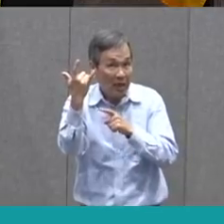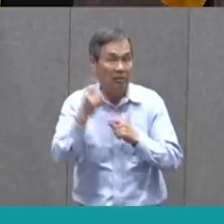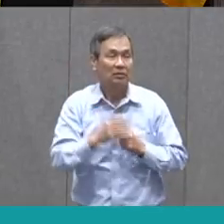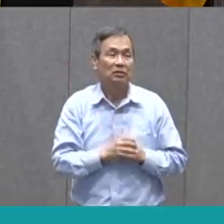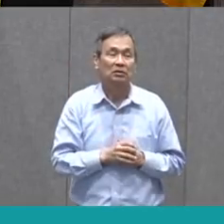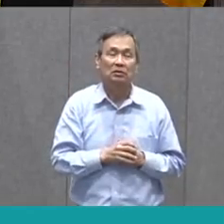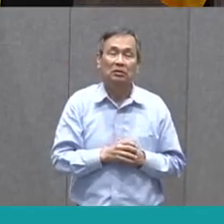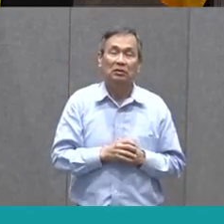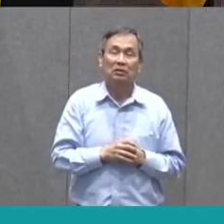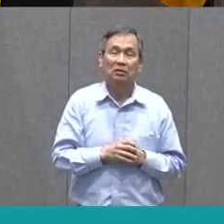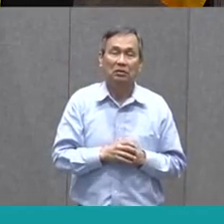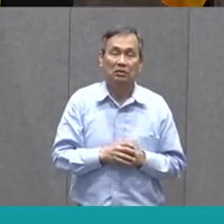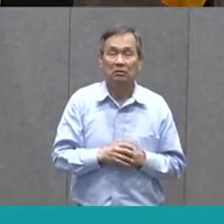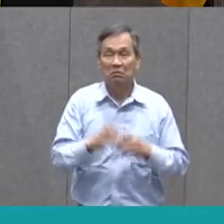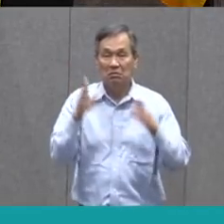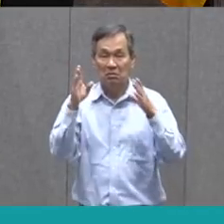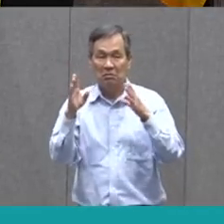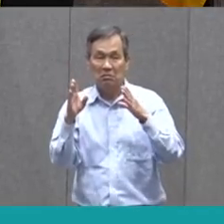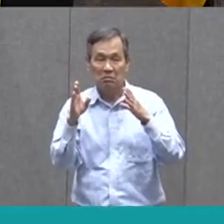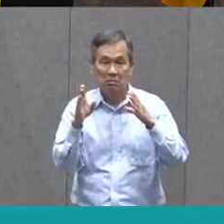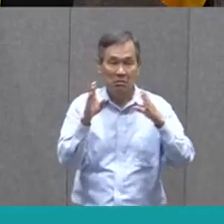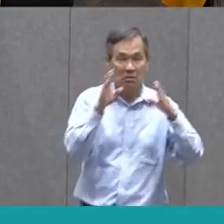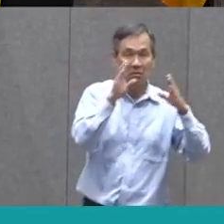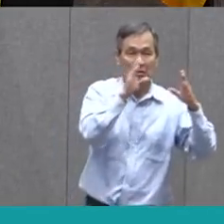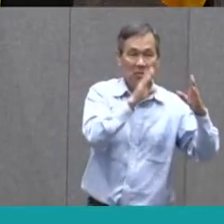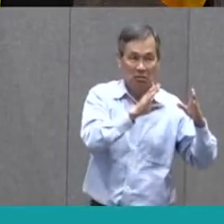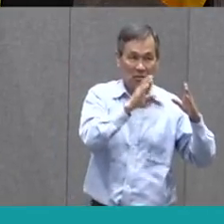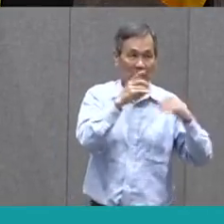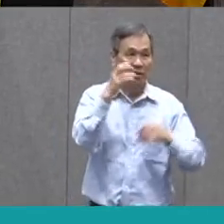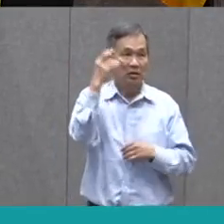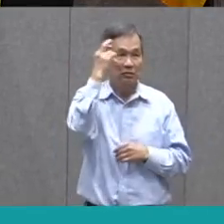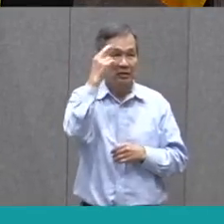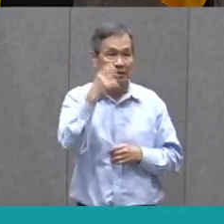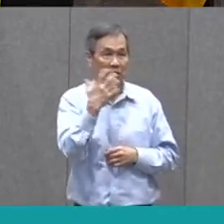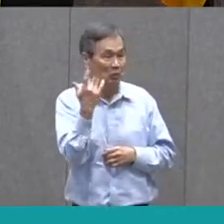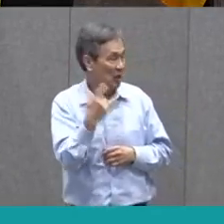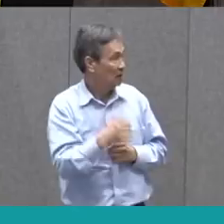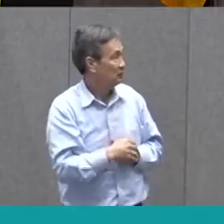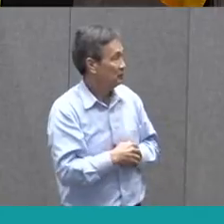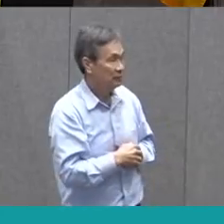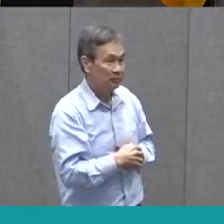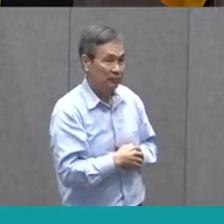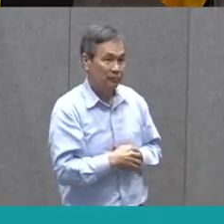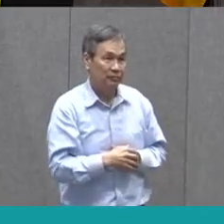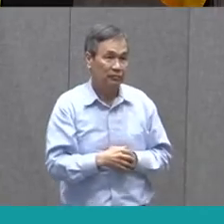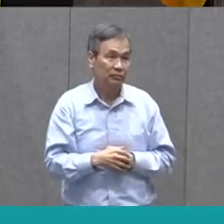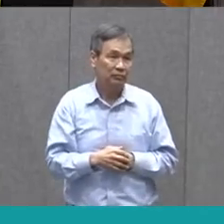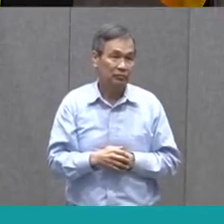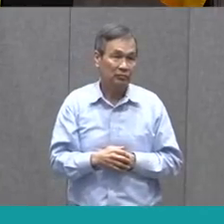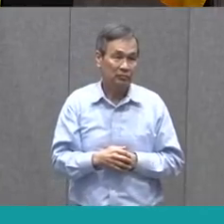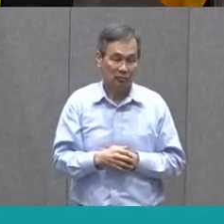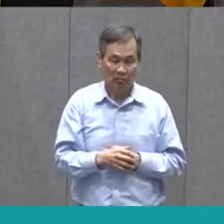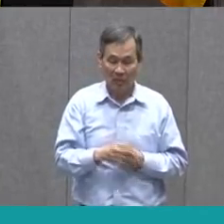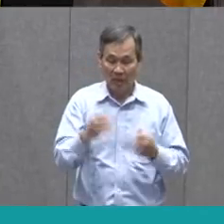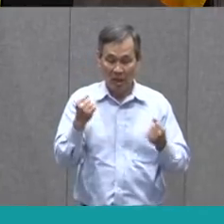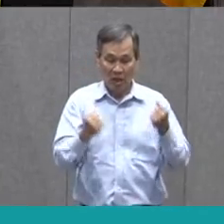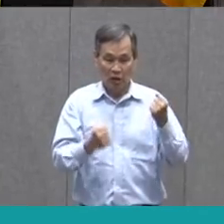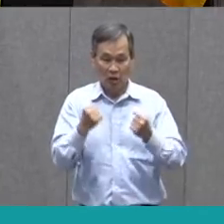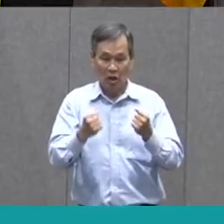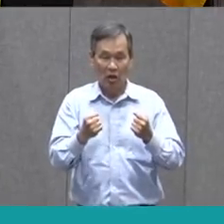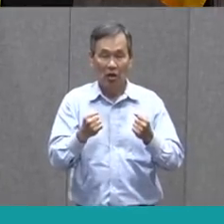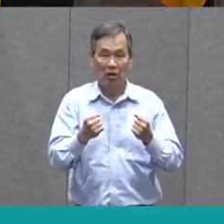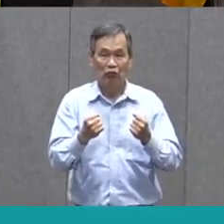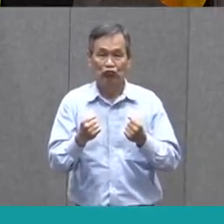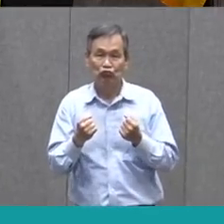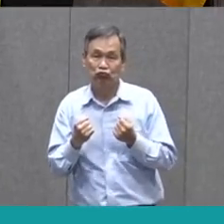Well, the car takes me to the grocery